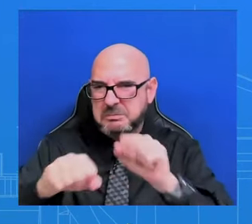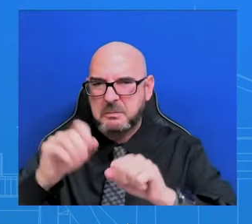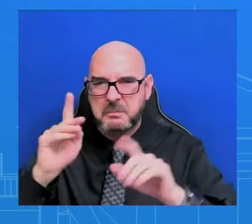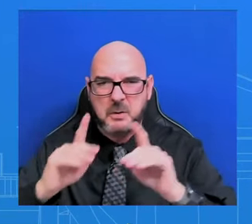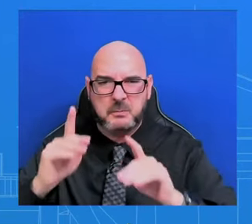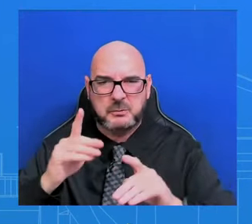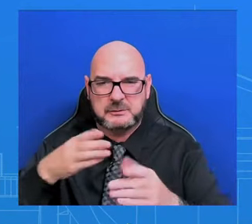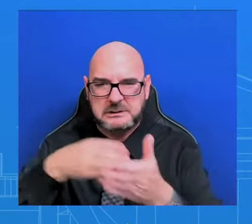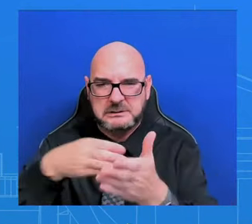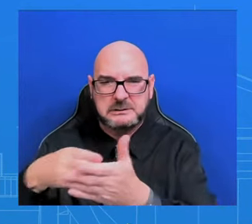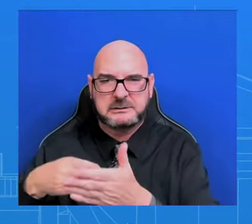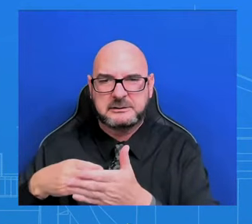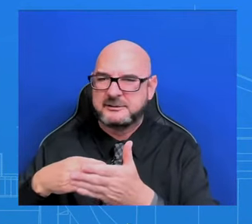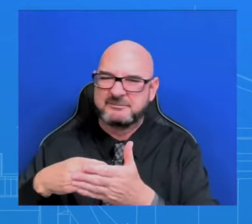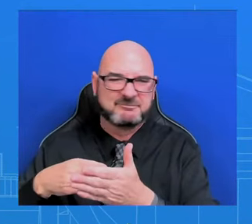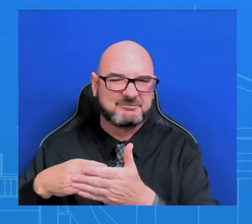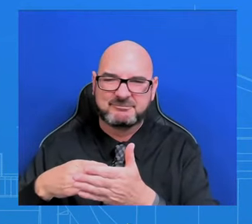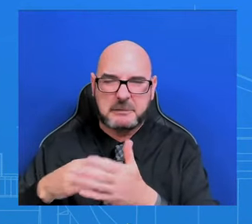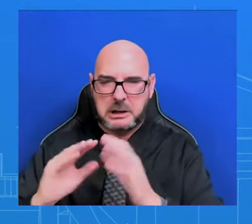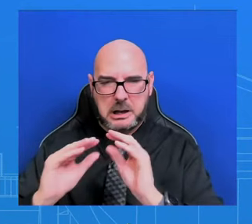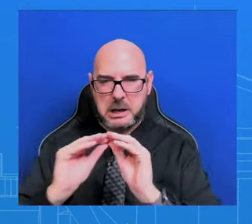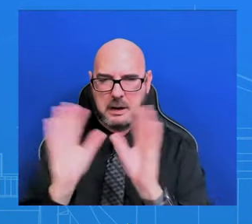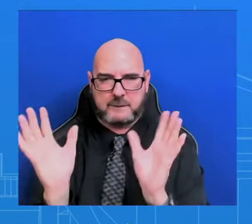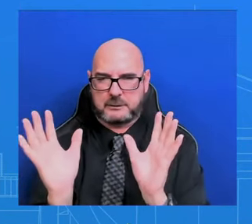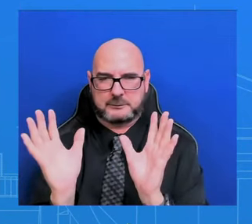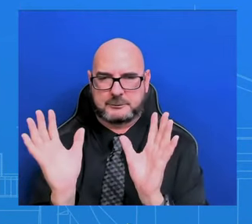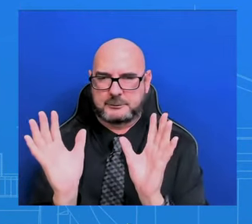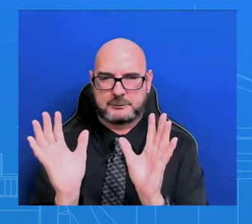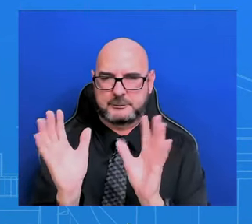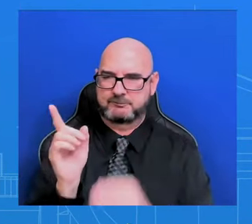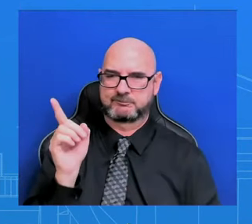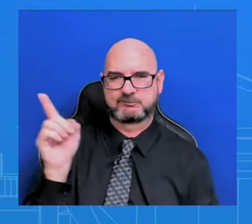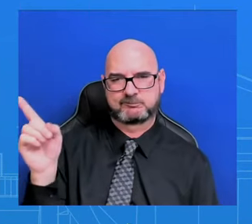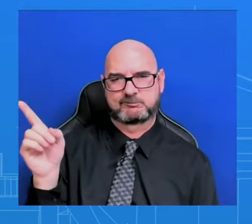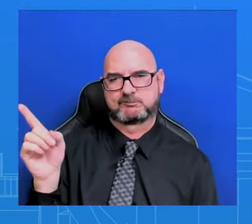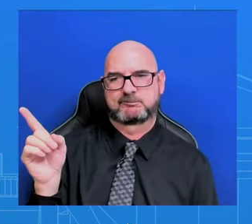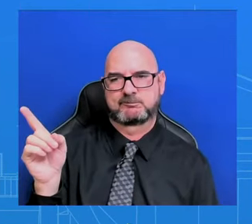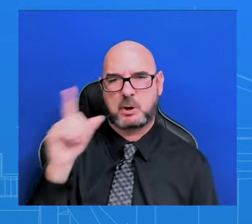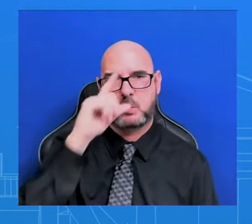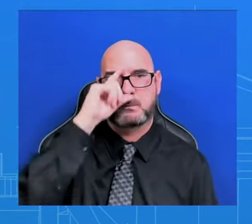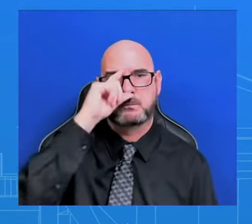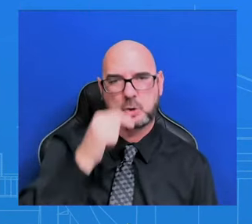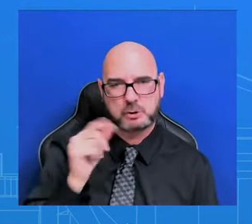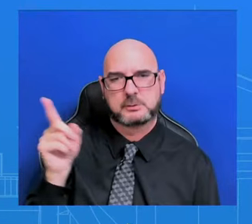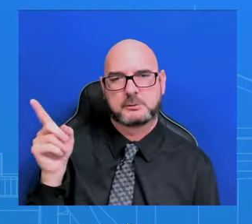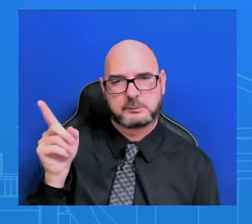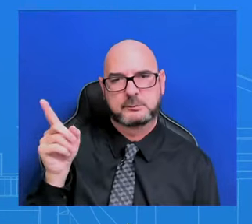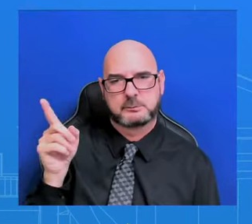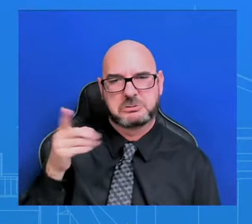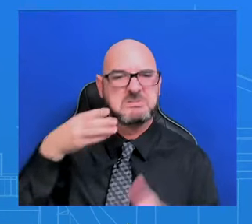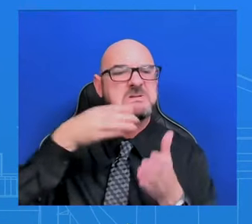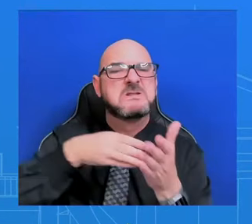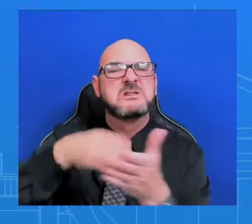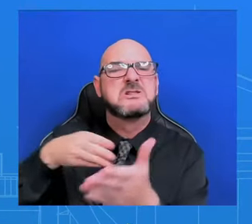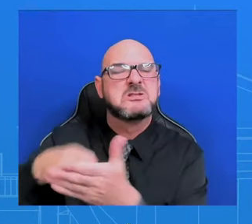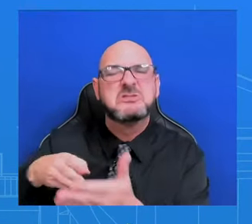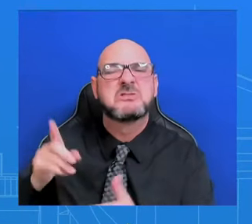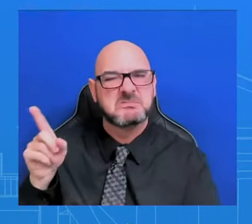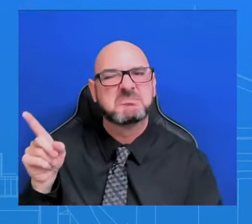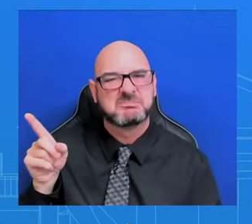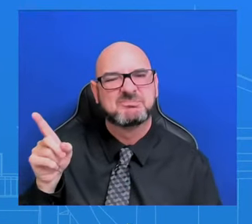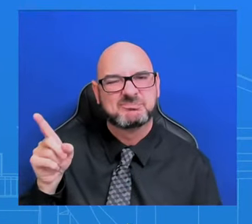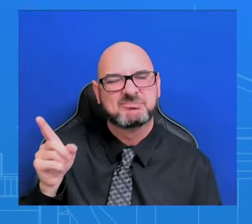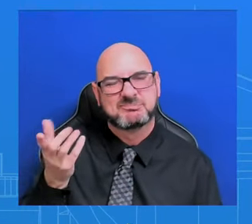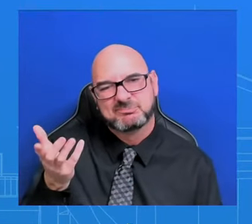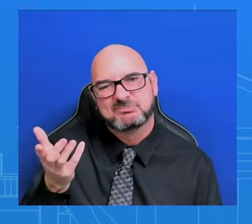something that Putin has shied away from in the past. We don't see a lot of movement on the battlefront from east to south. There's